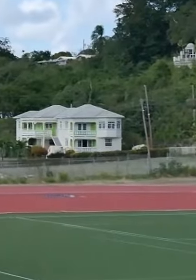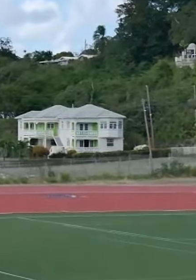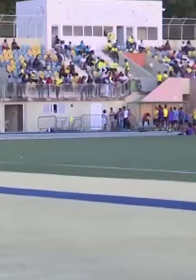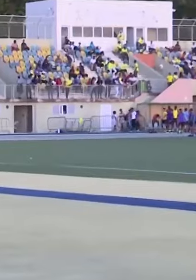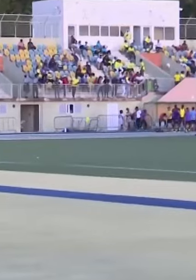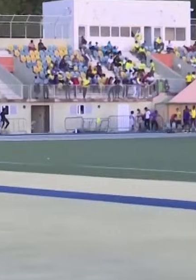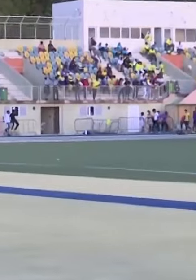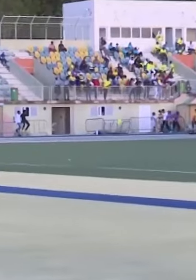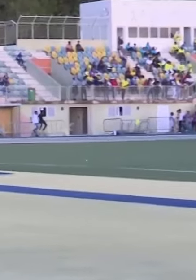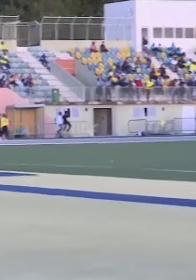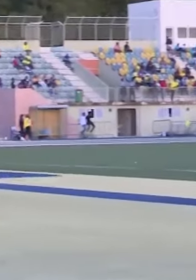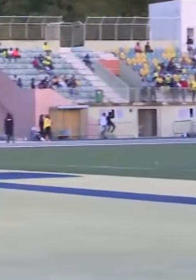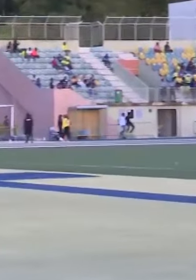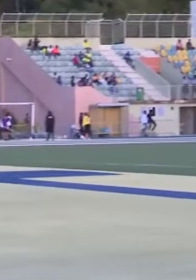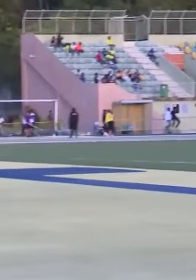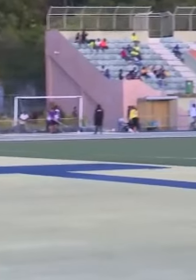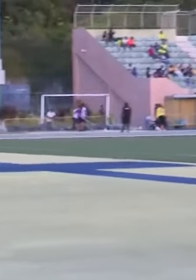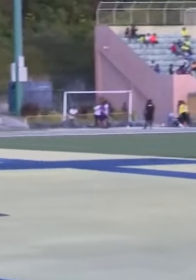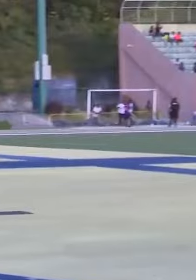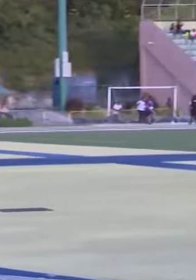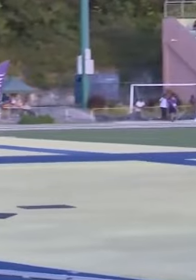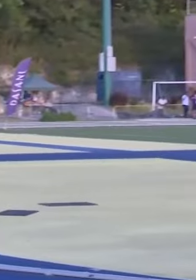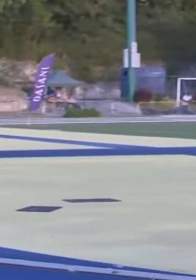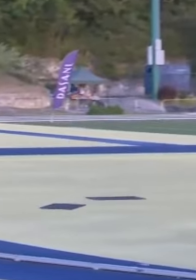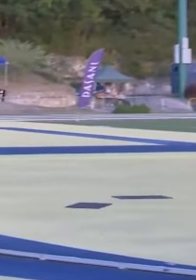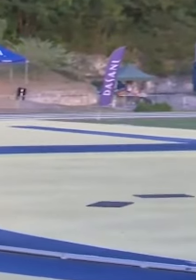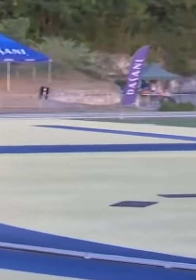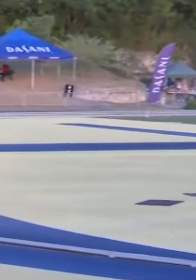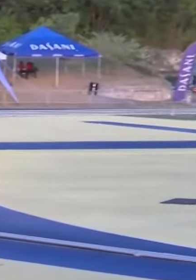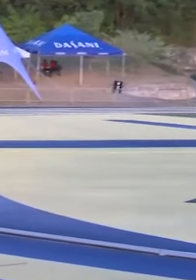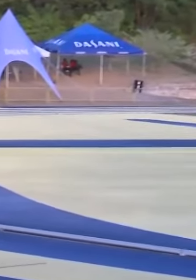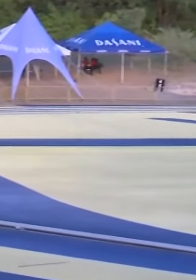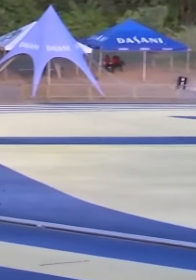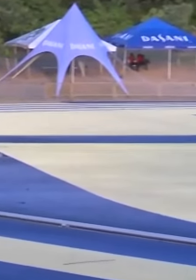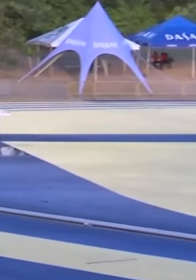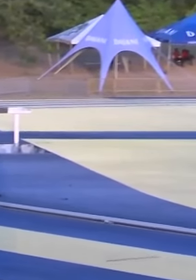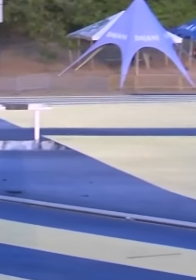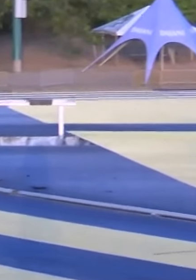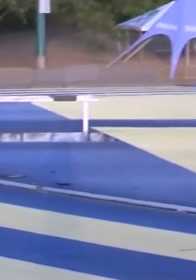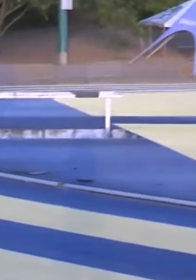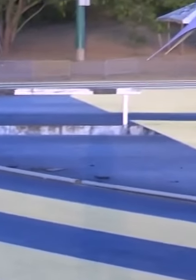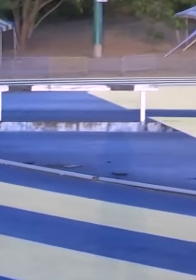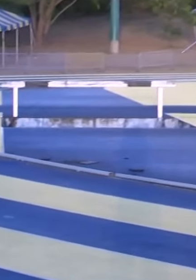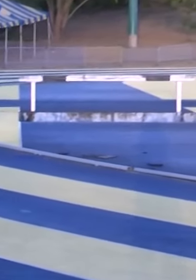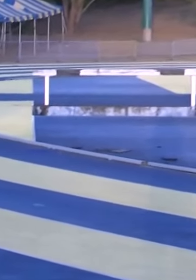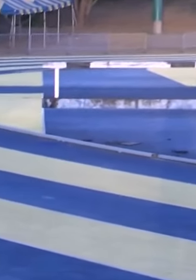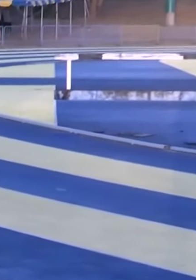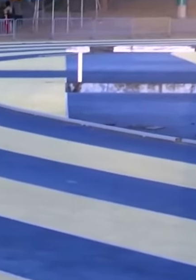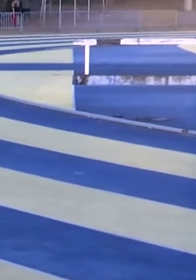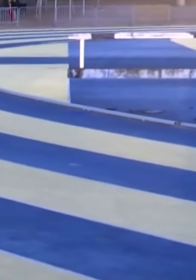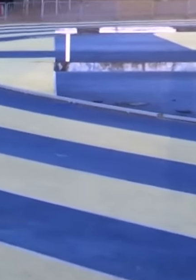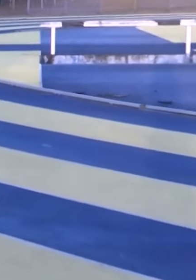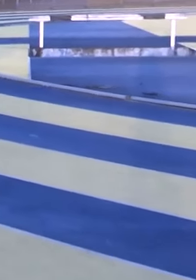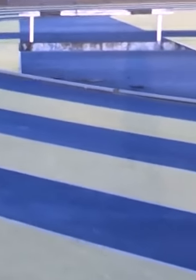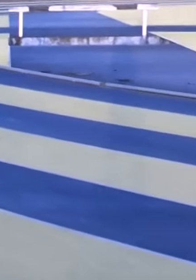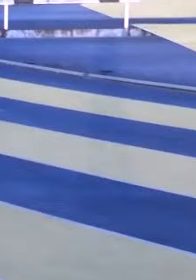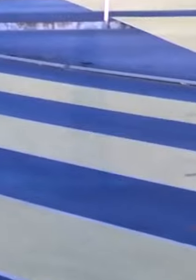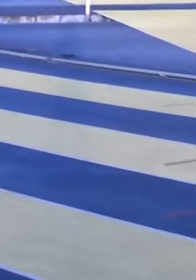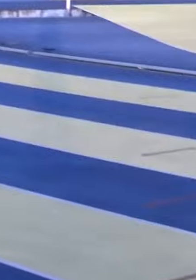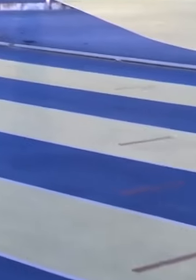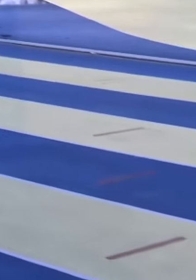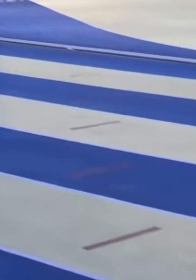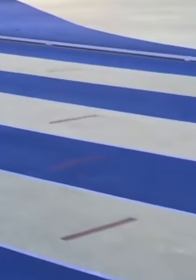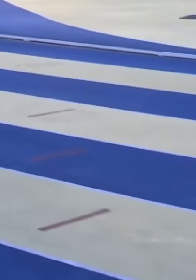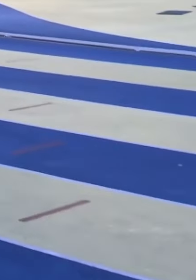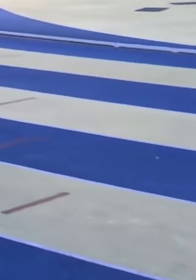didn't look very good to the sun and also the fungus. The red is a bit cheaper but it's also better in terms